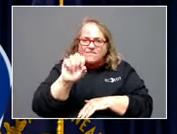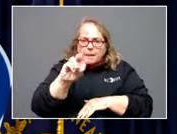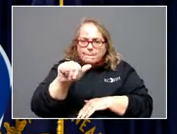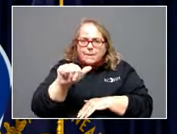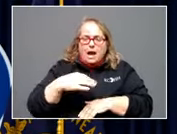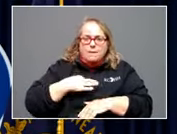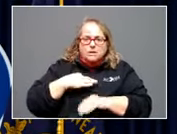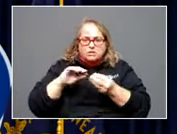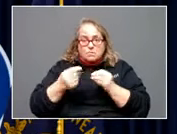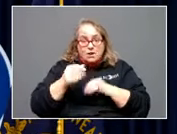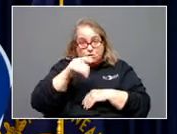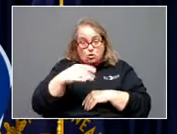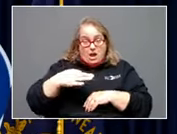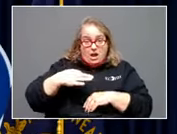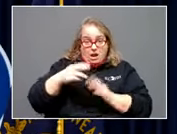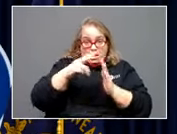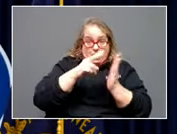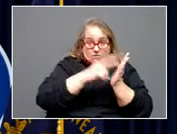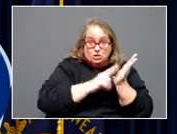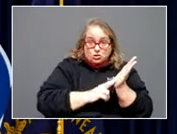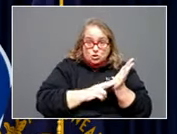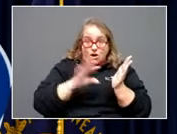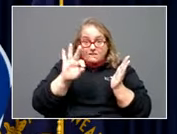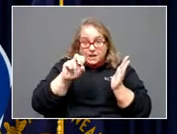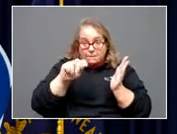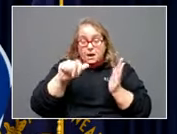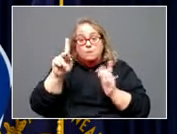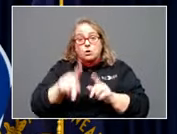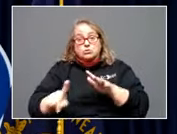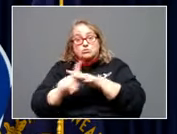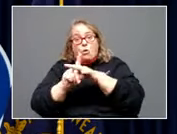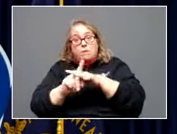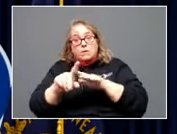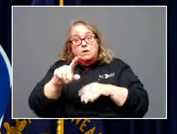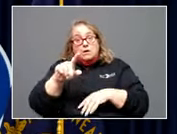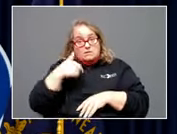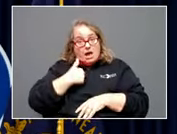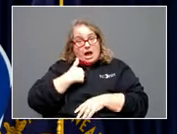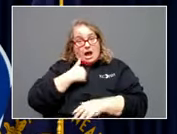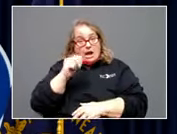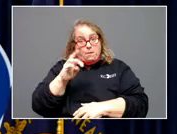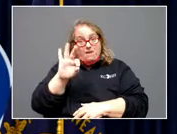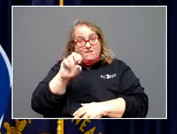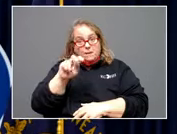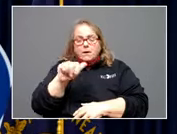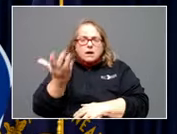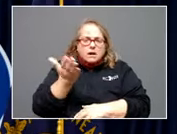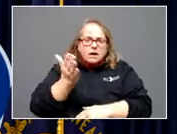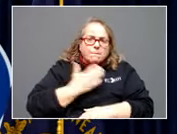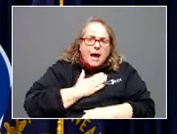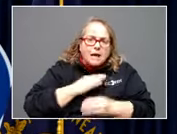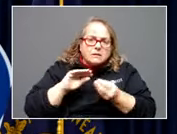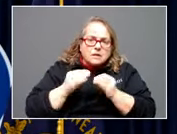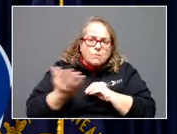with FEMA and somebody shows up and claims to be FEMA, they should have your number. FEMA and the U.S. Business Association representatives